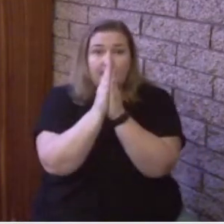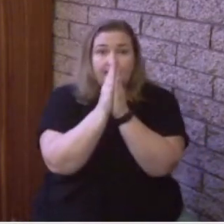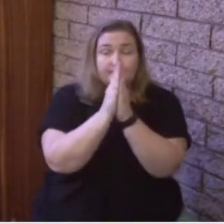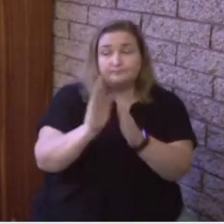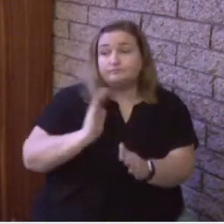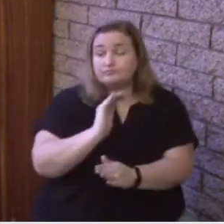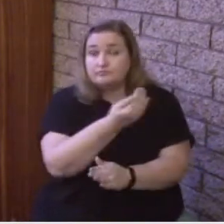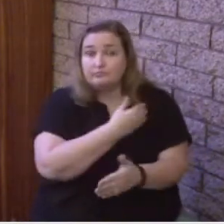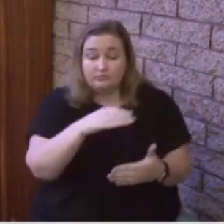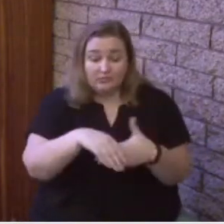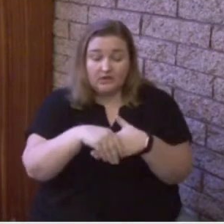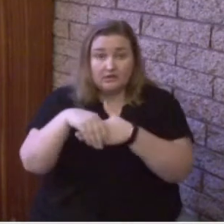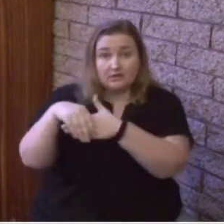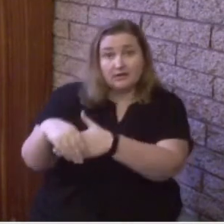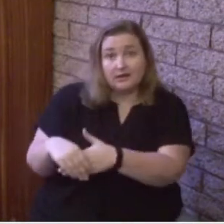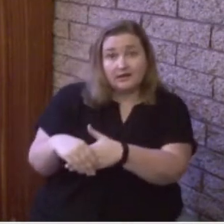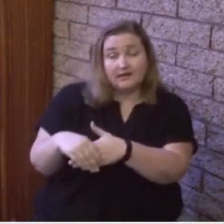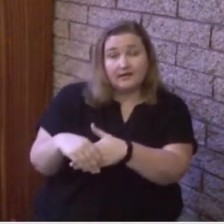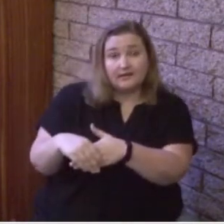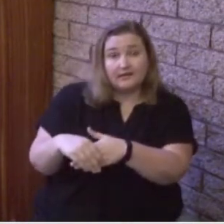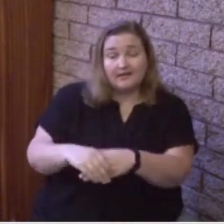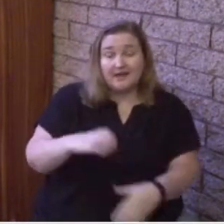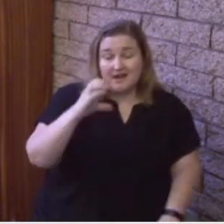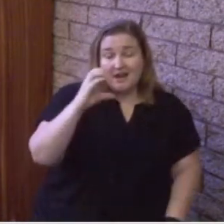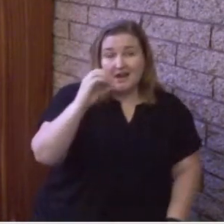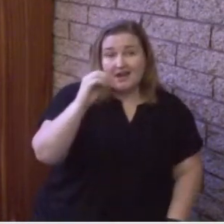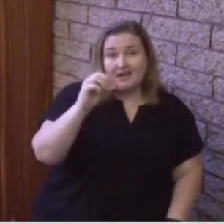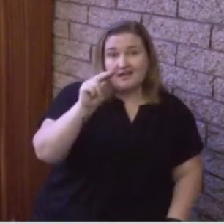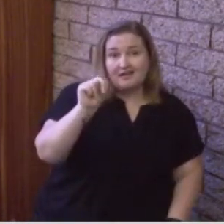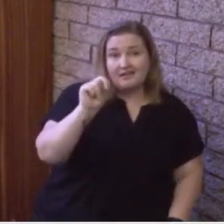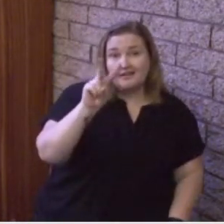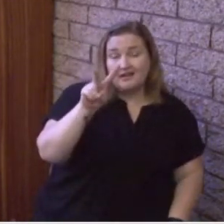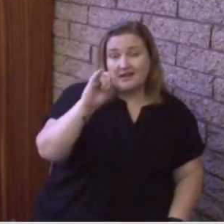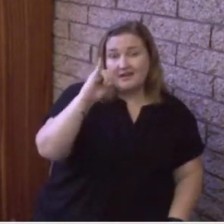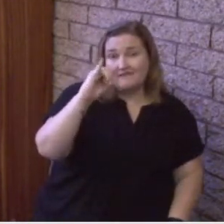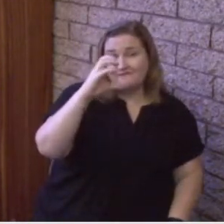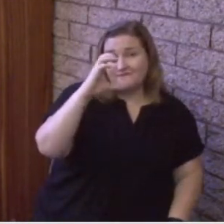convictor of our sin and the declaration of God. God.